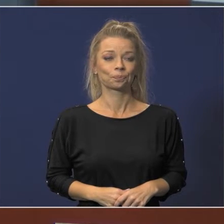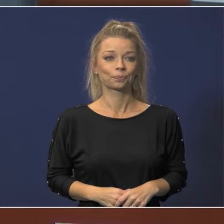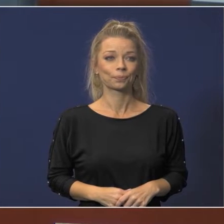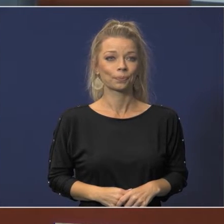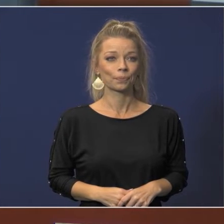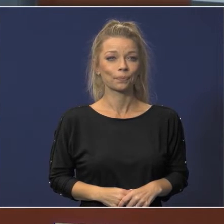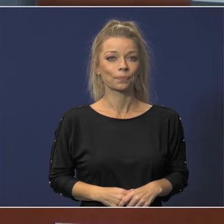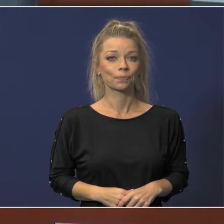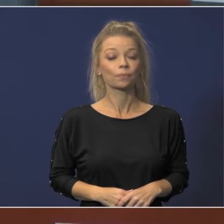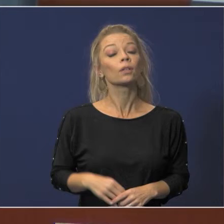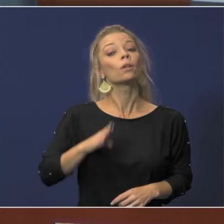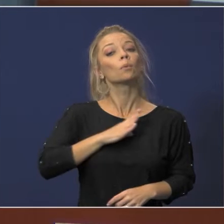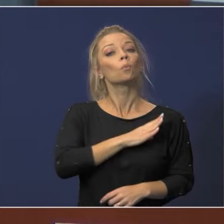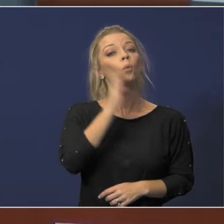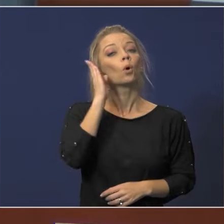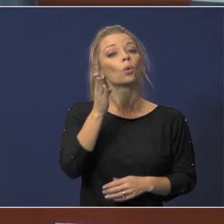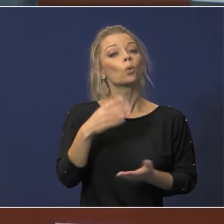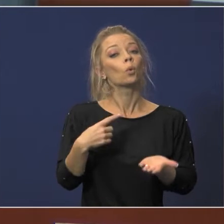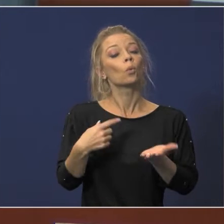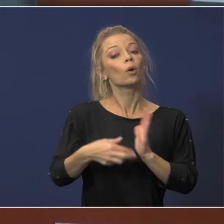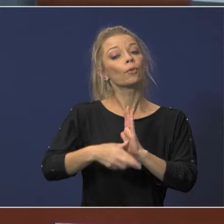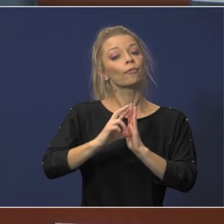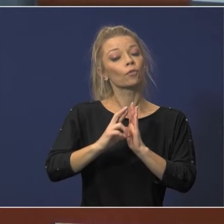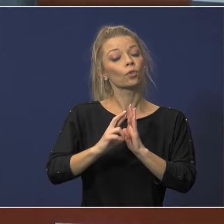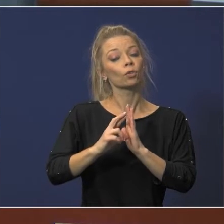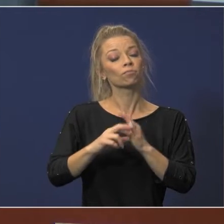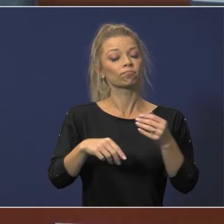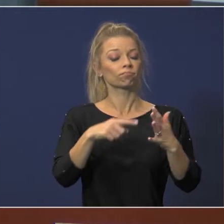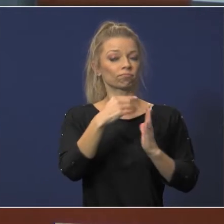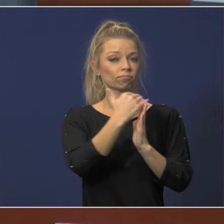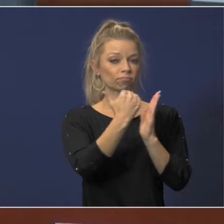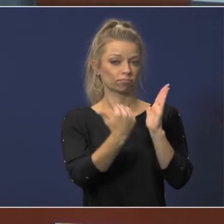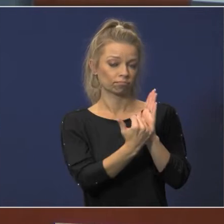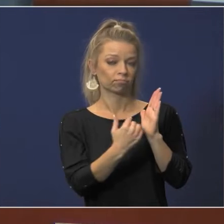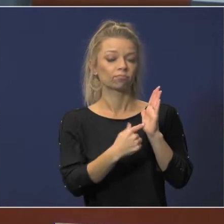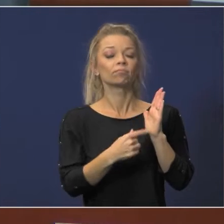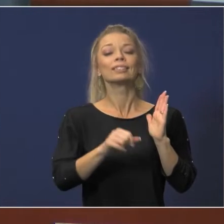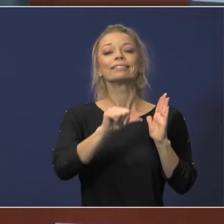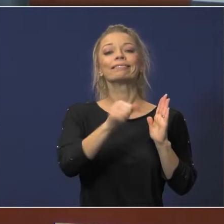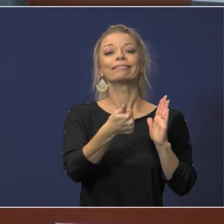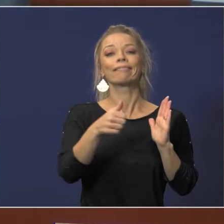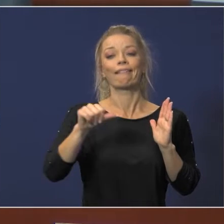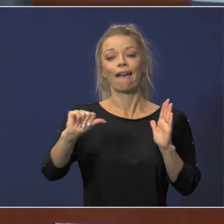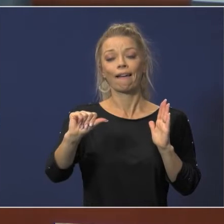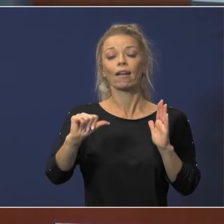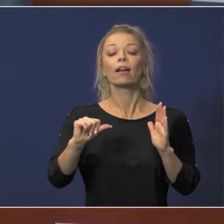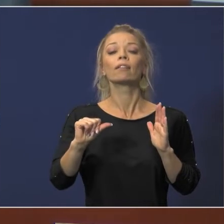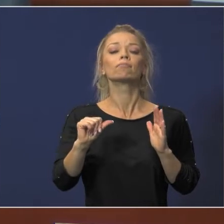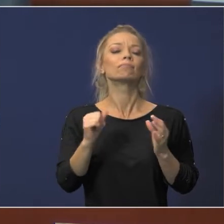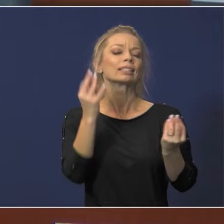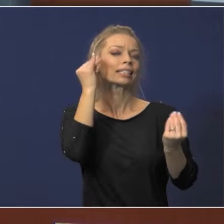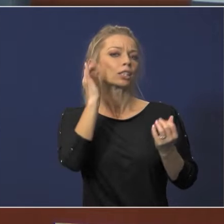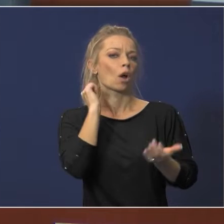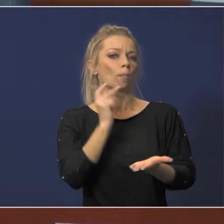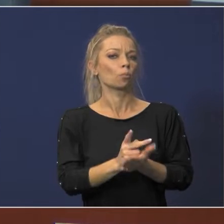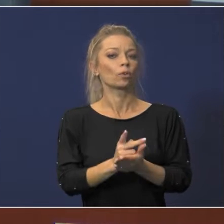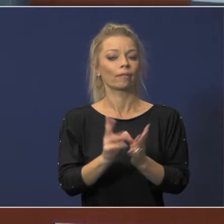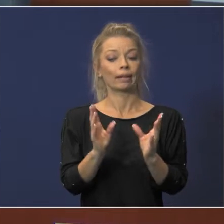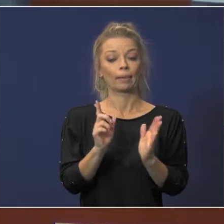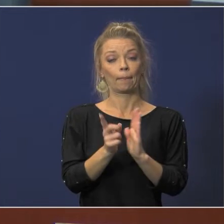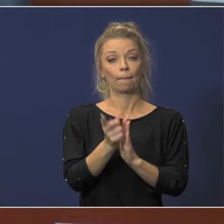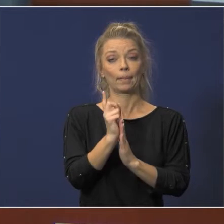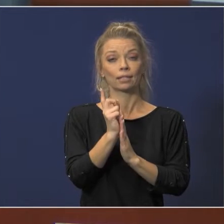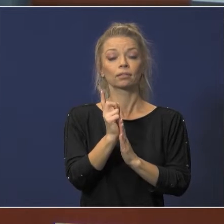the board will now review the following consensus action item agenda item 10a the board will consider approving the minutes of the october